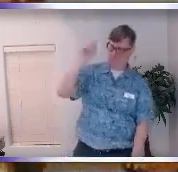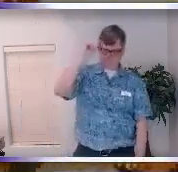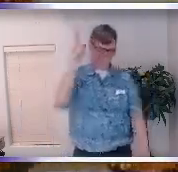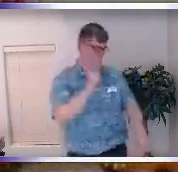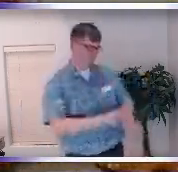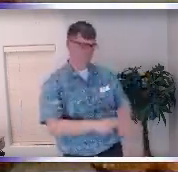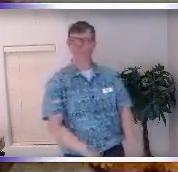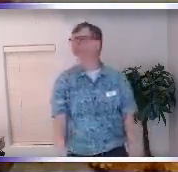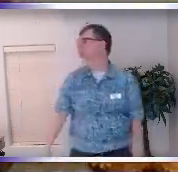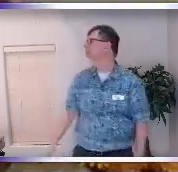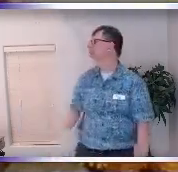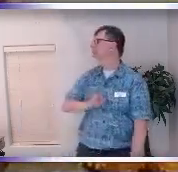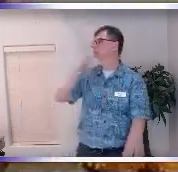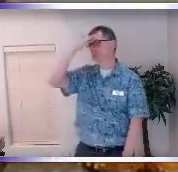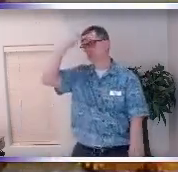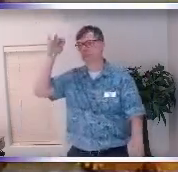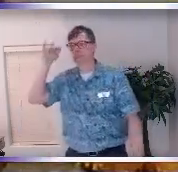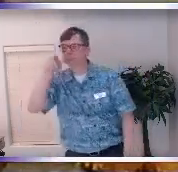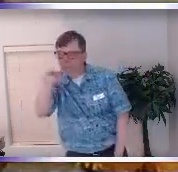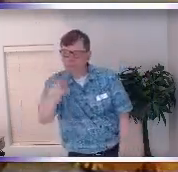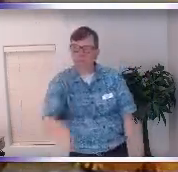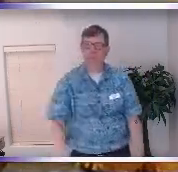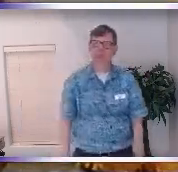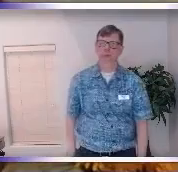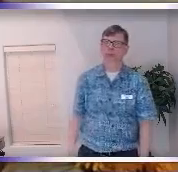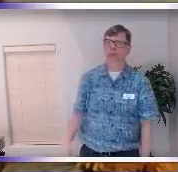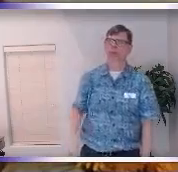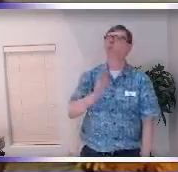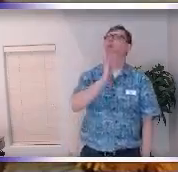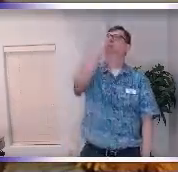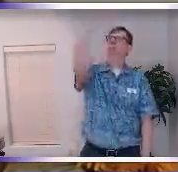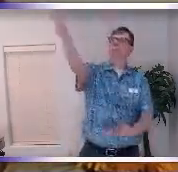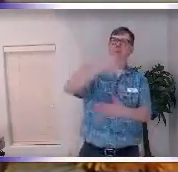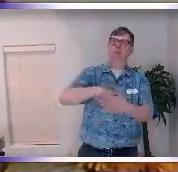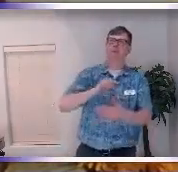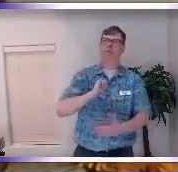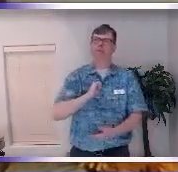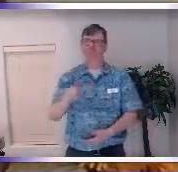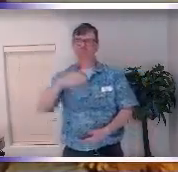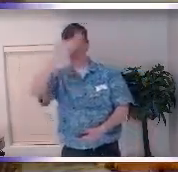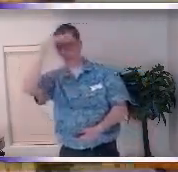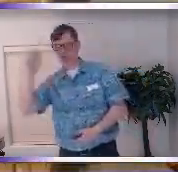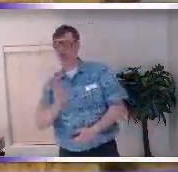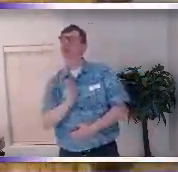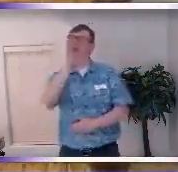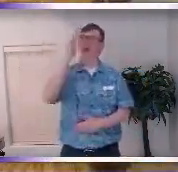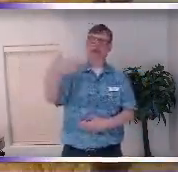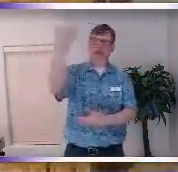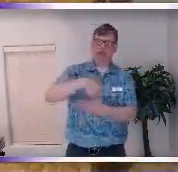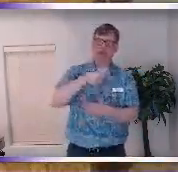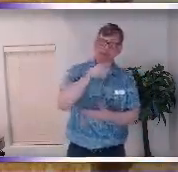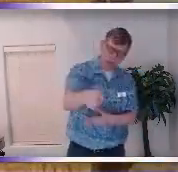say namaskaram I see you the God in me sees the God in you the thing that is the